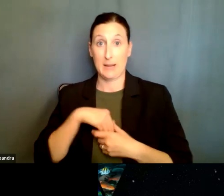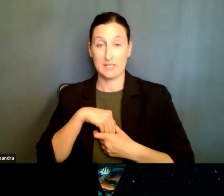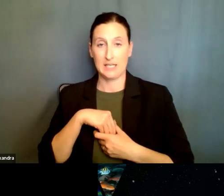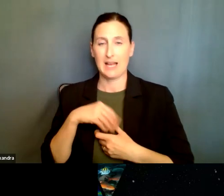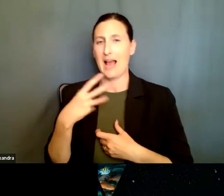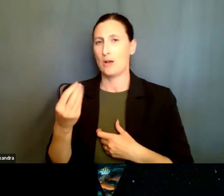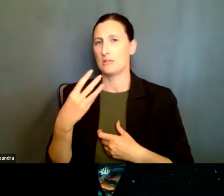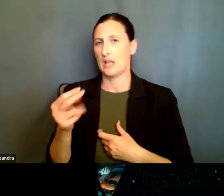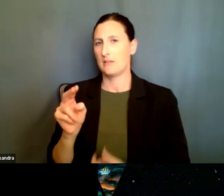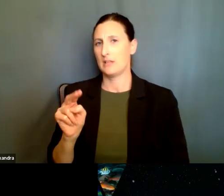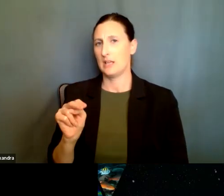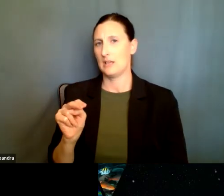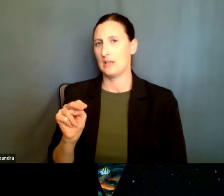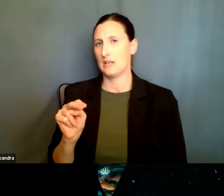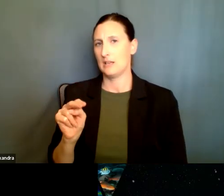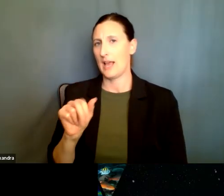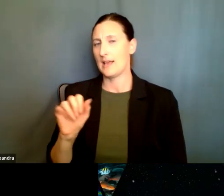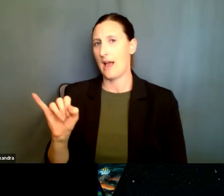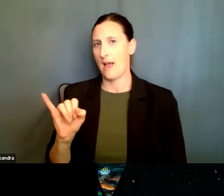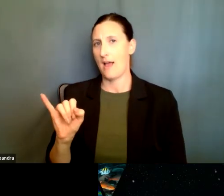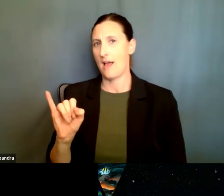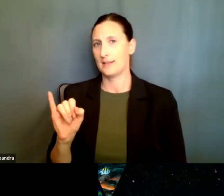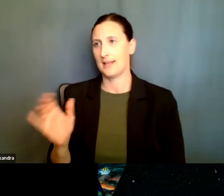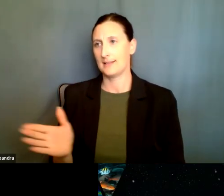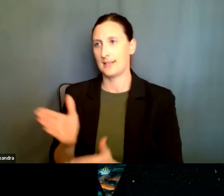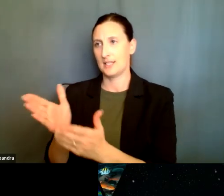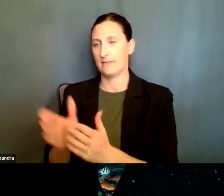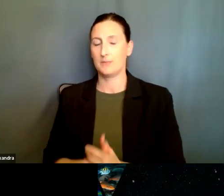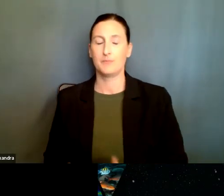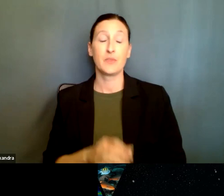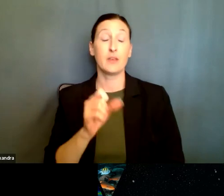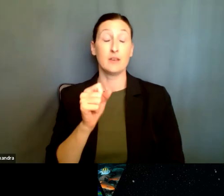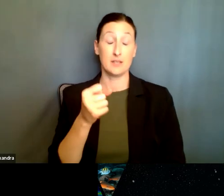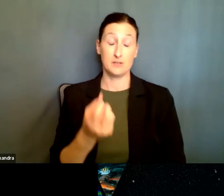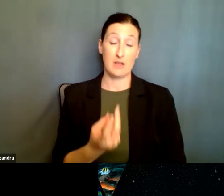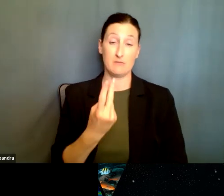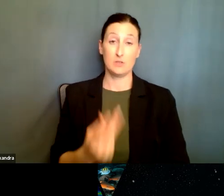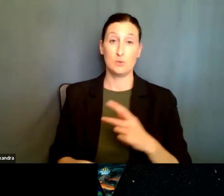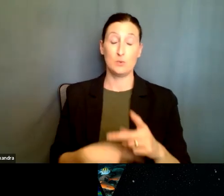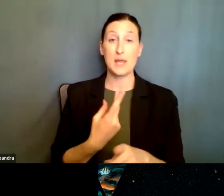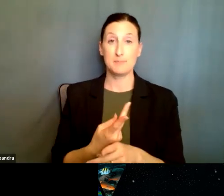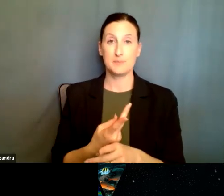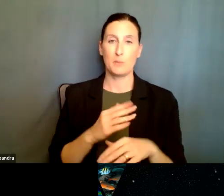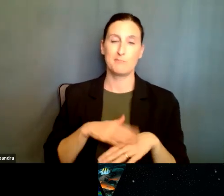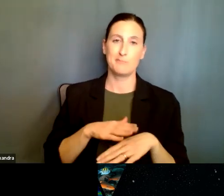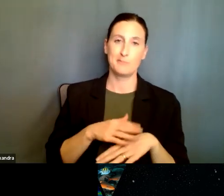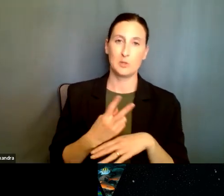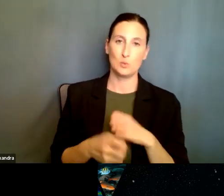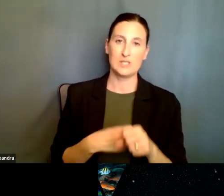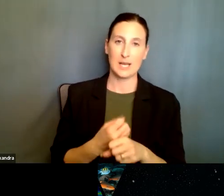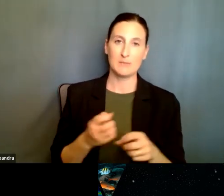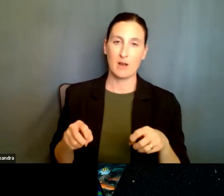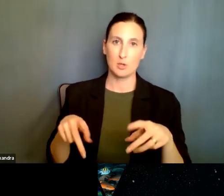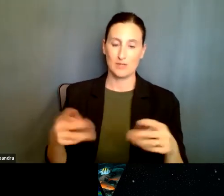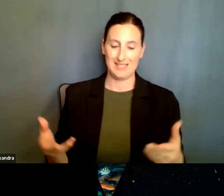Um, yes. So there are, uh, two types of, um, at least two types of, um, opportunities